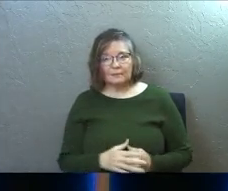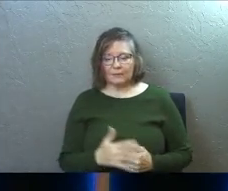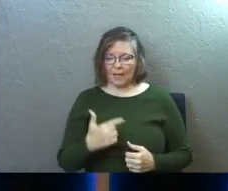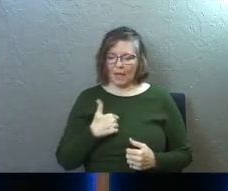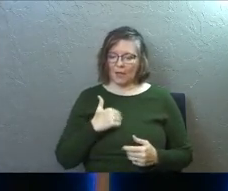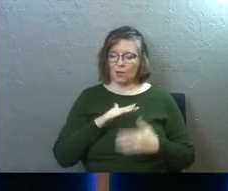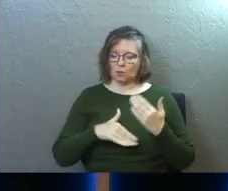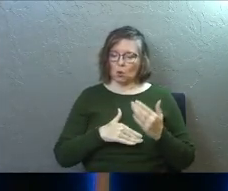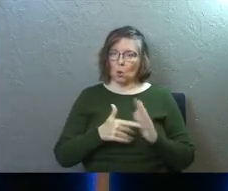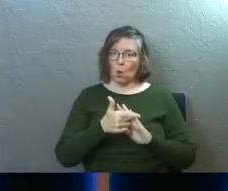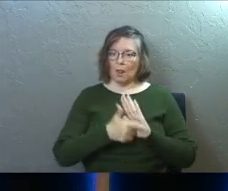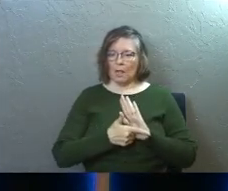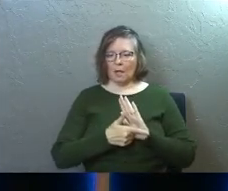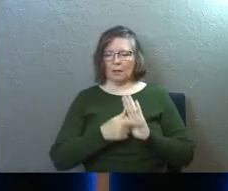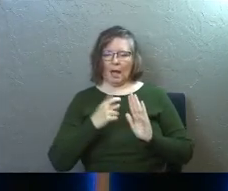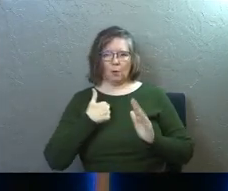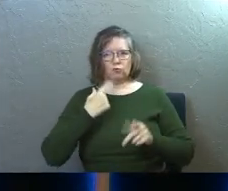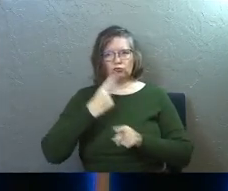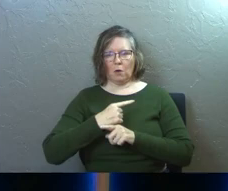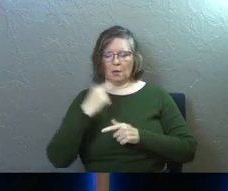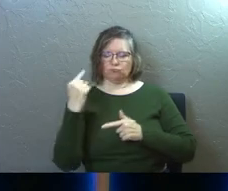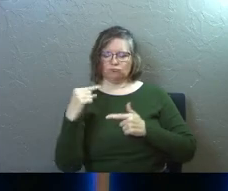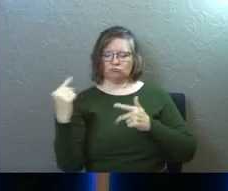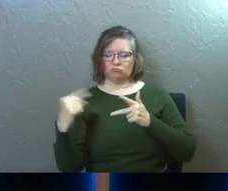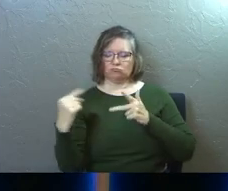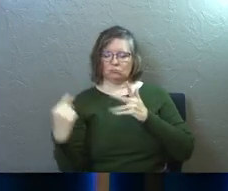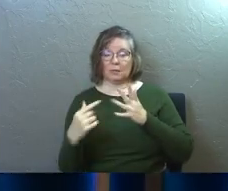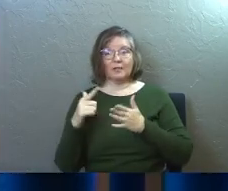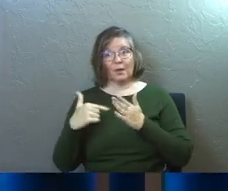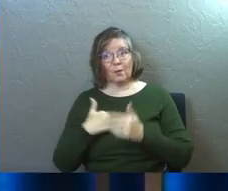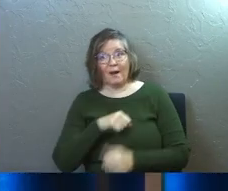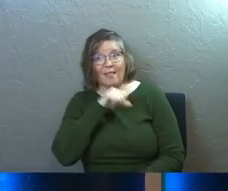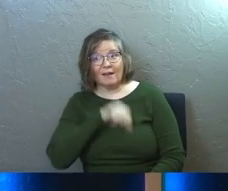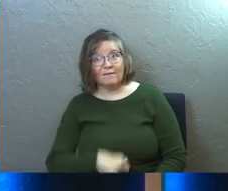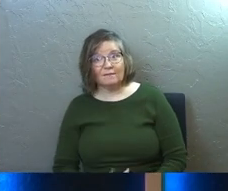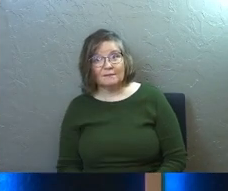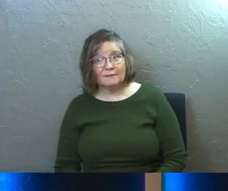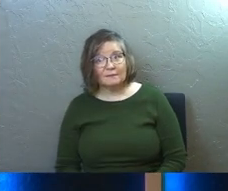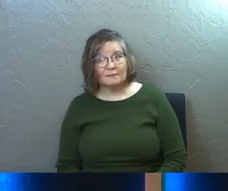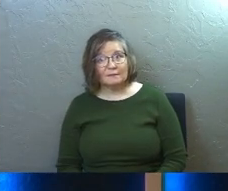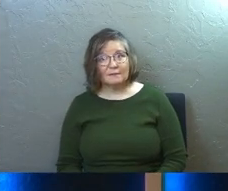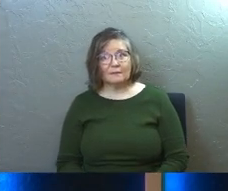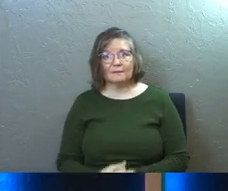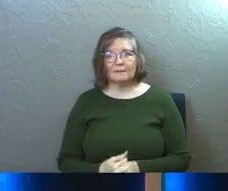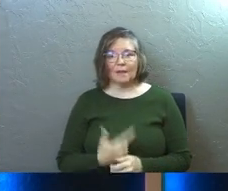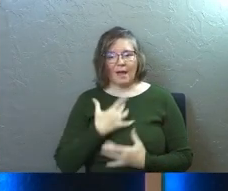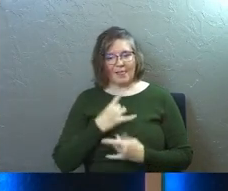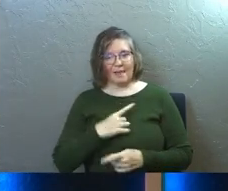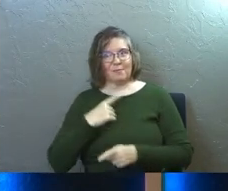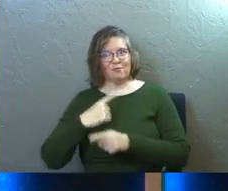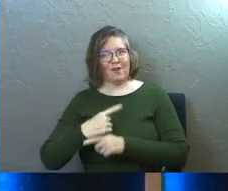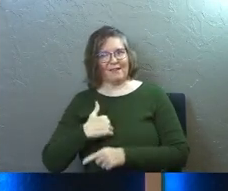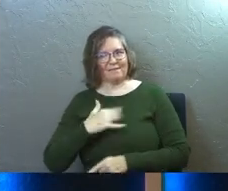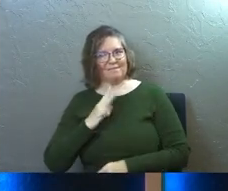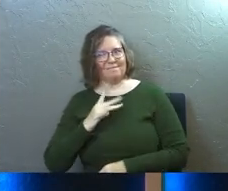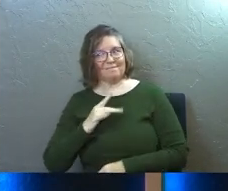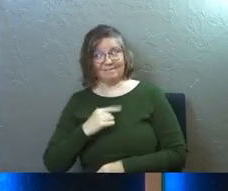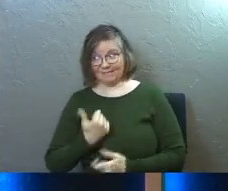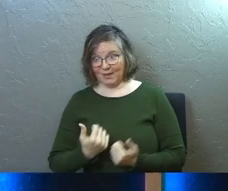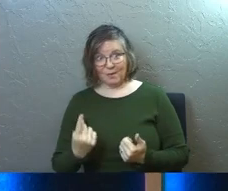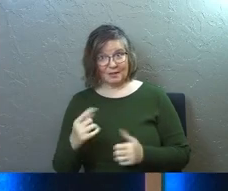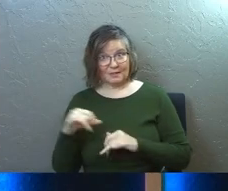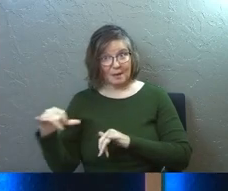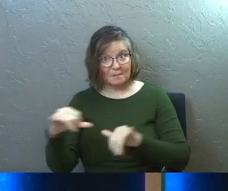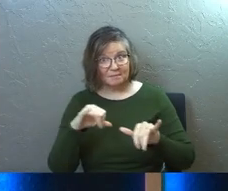I had this whole legal case for how I was right. That's what I love. I like being right. Anybody?